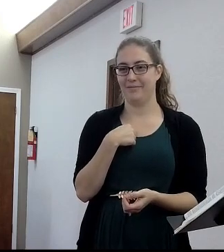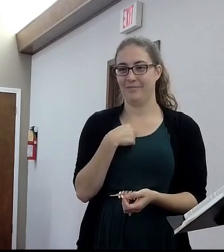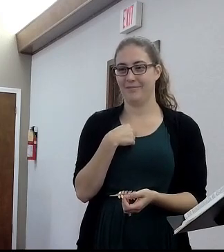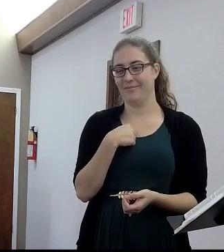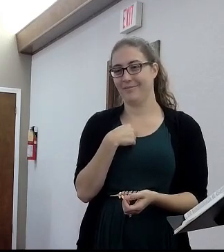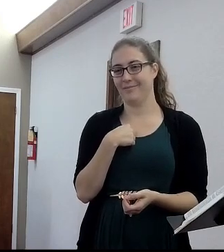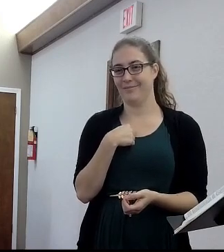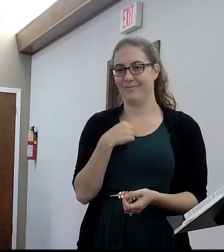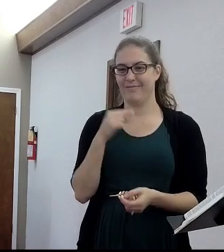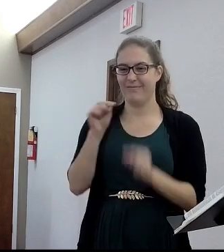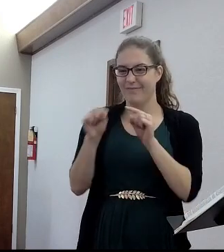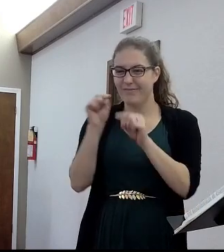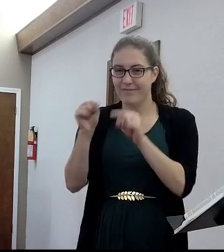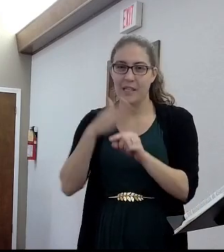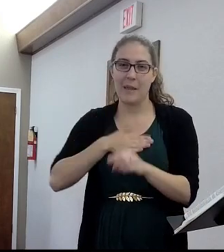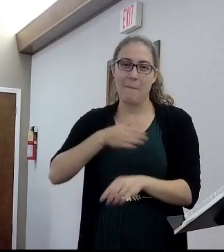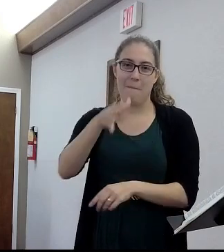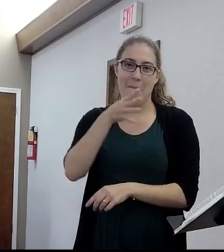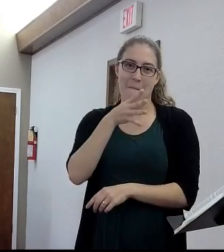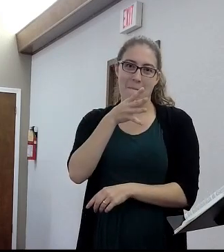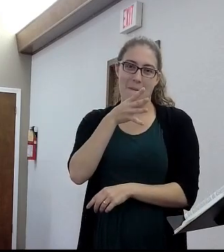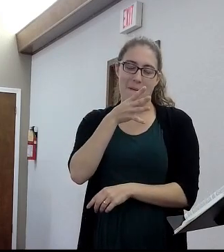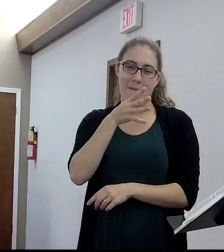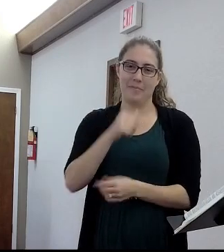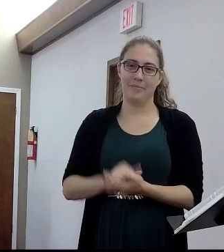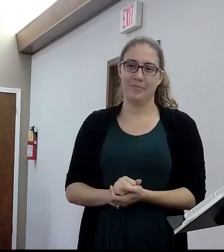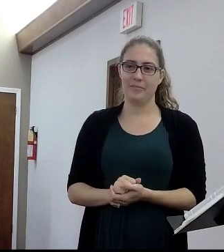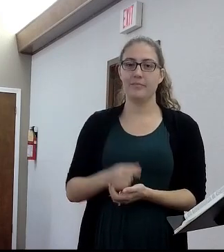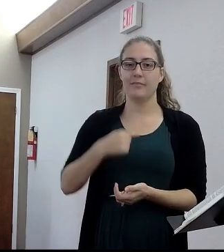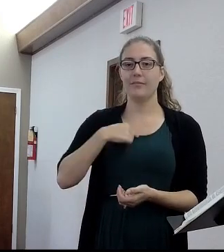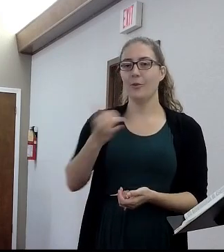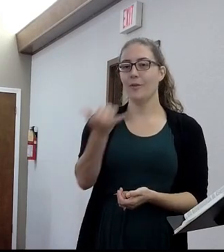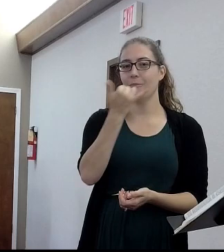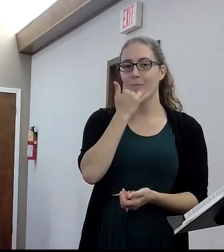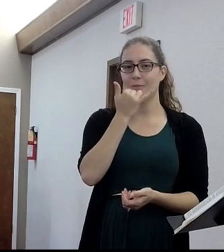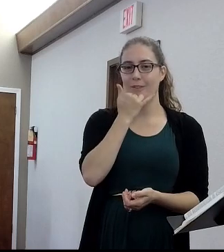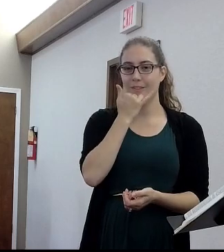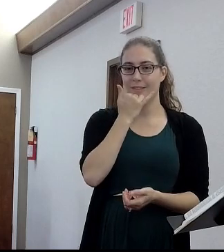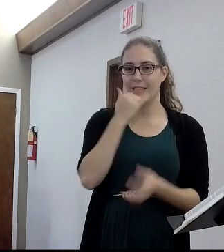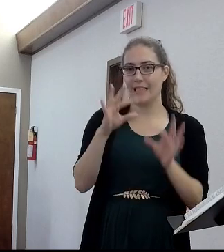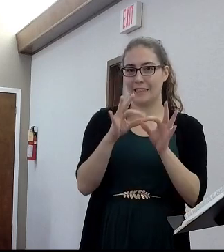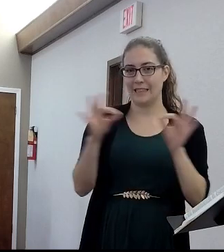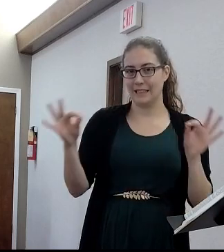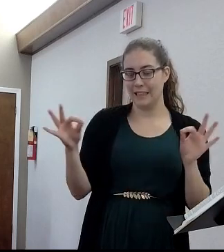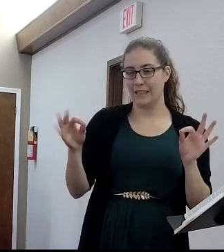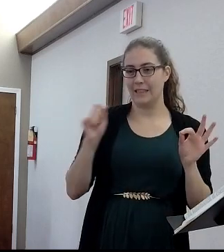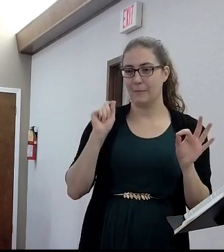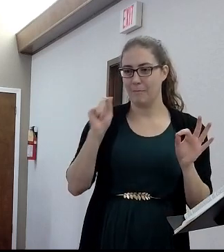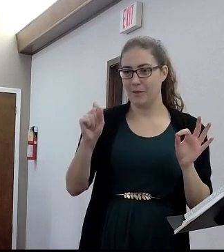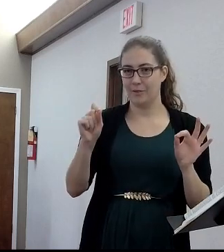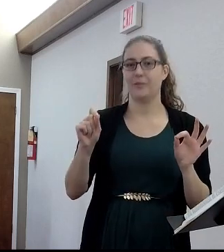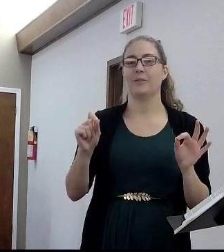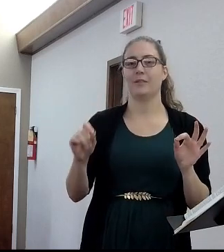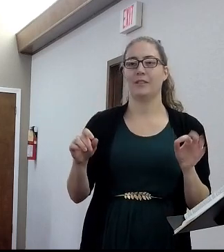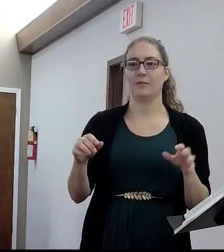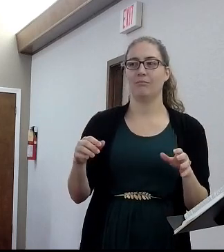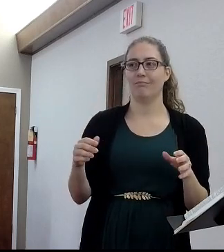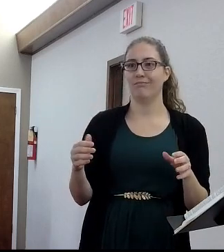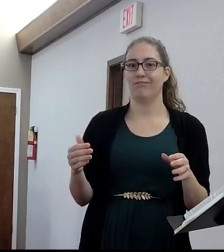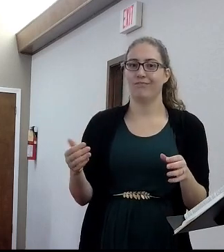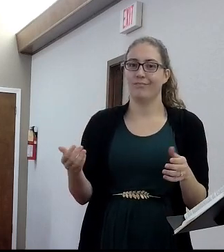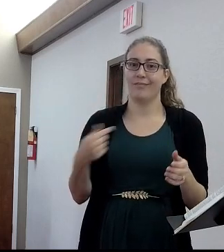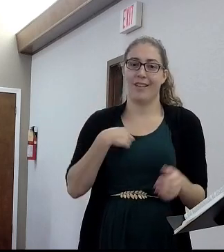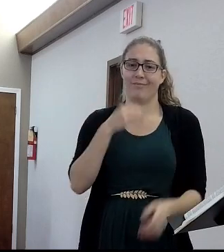But I was good in other areas, but, like, I purposely left punctuation. I mean, I just didn't care. And, yeah,